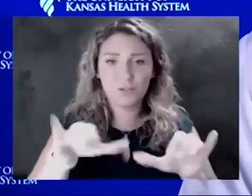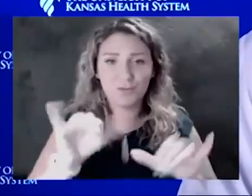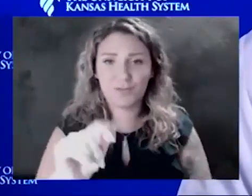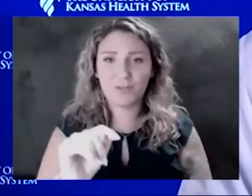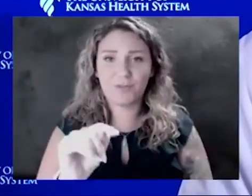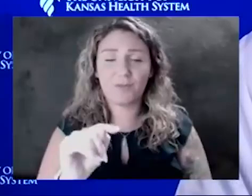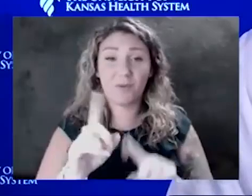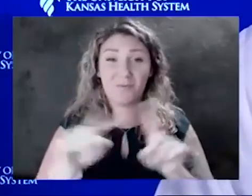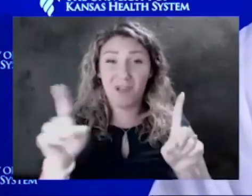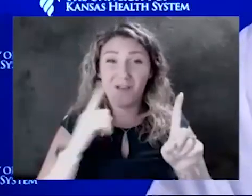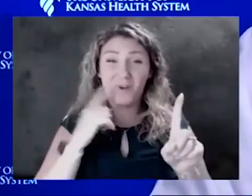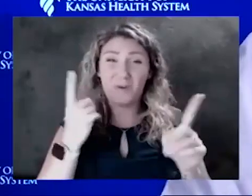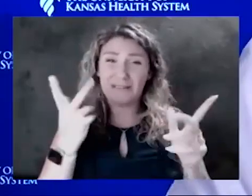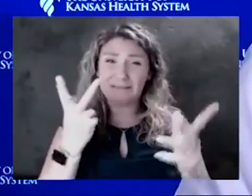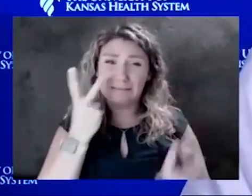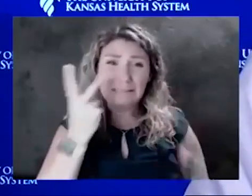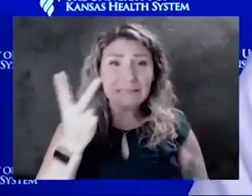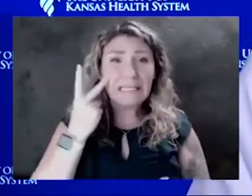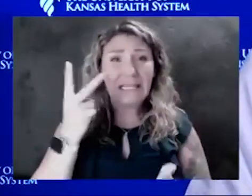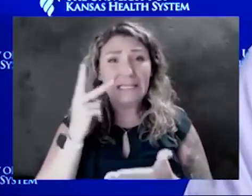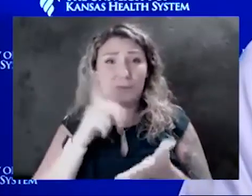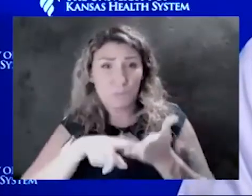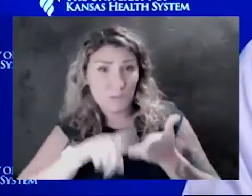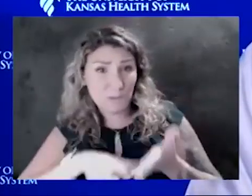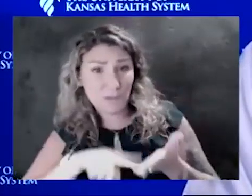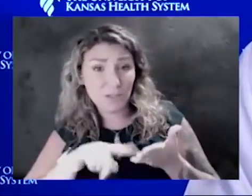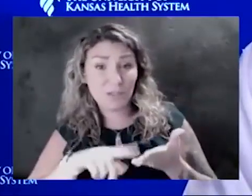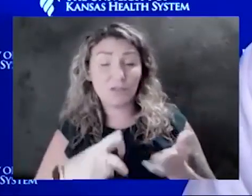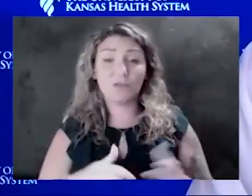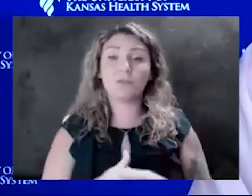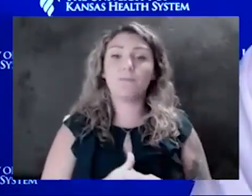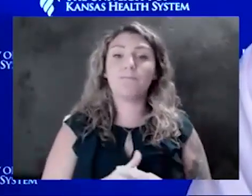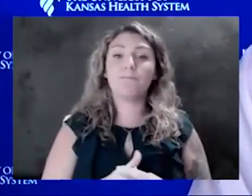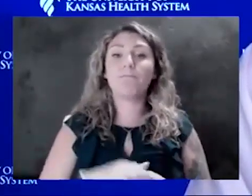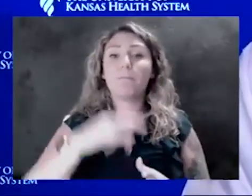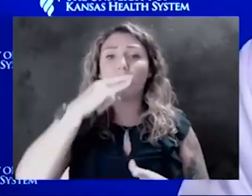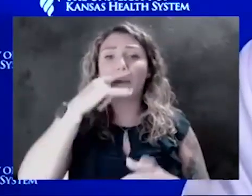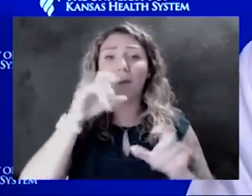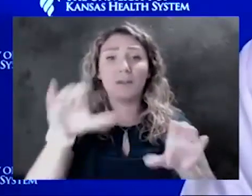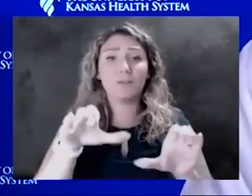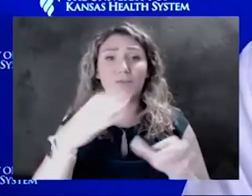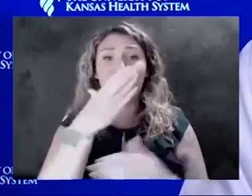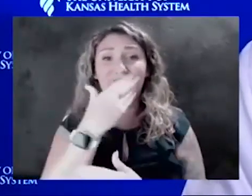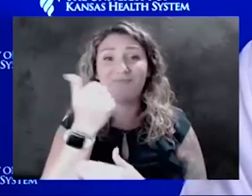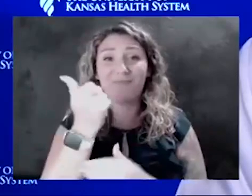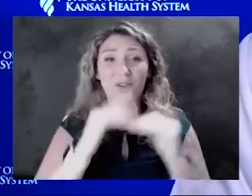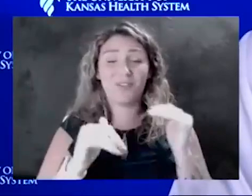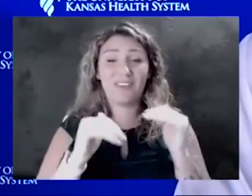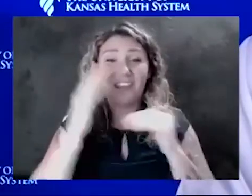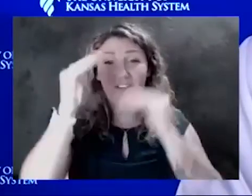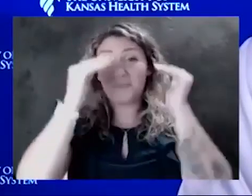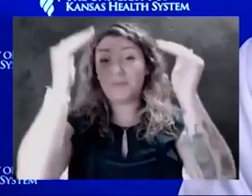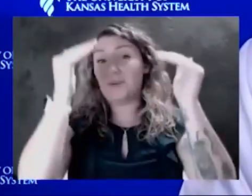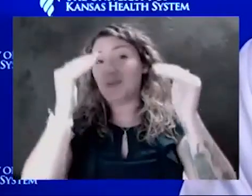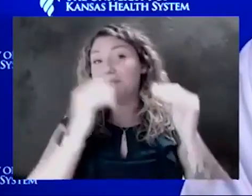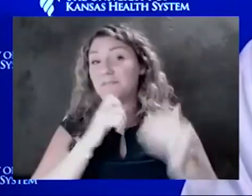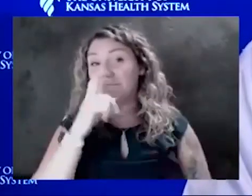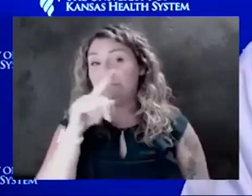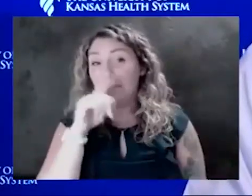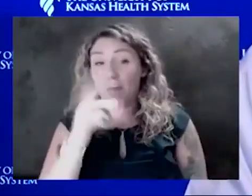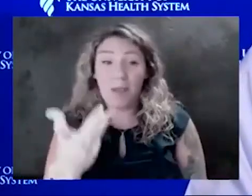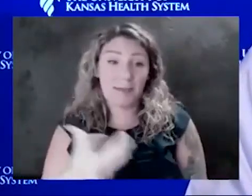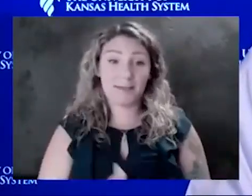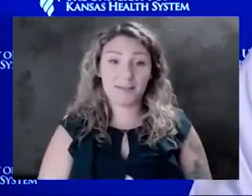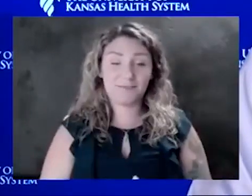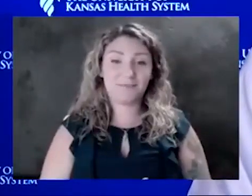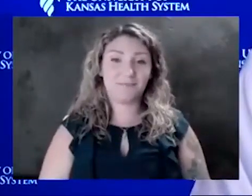is that kids can actually do better than adults and they don't seem to mind. The other thing is that you